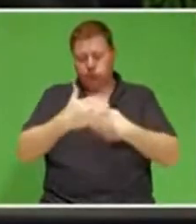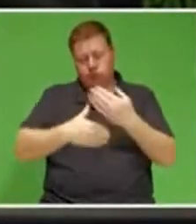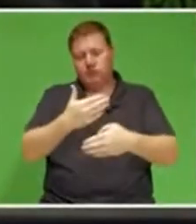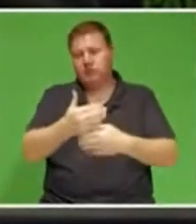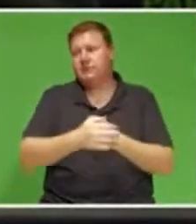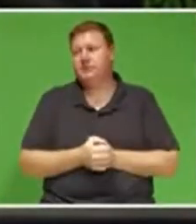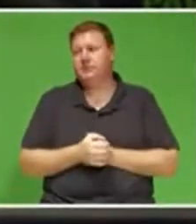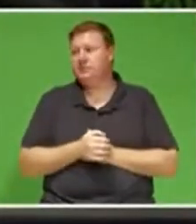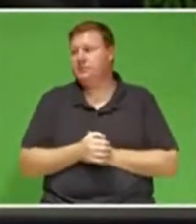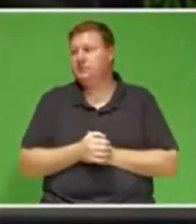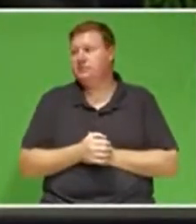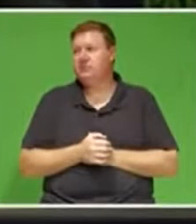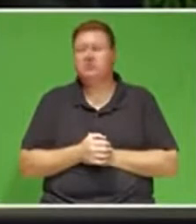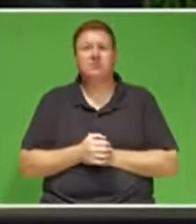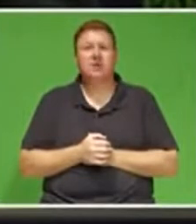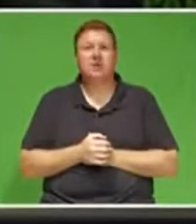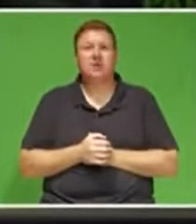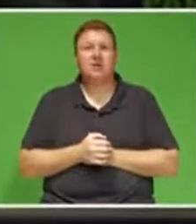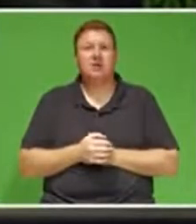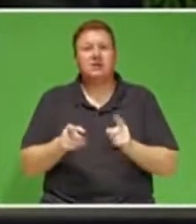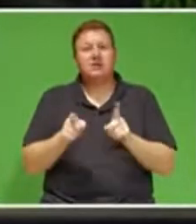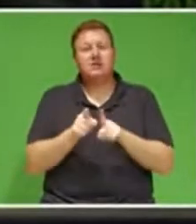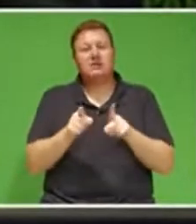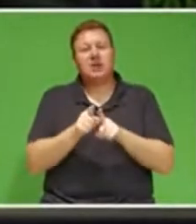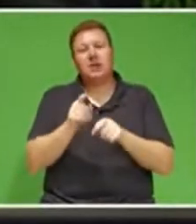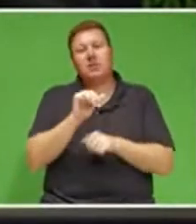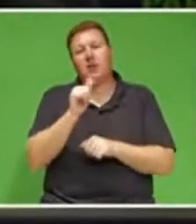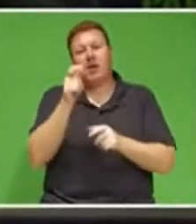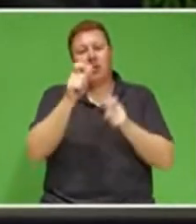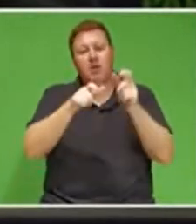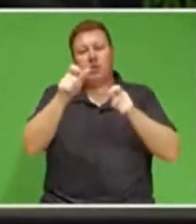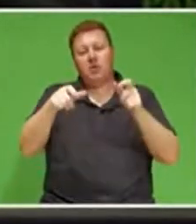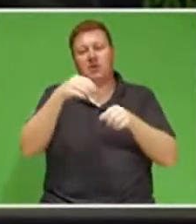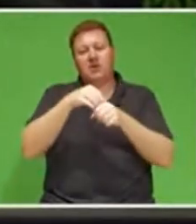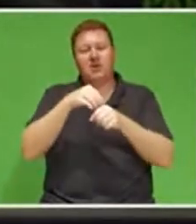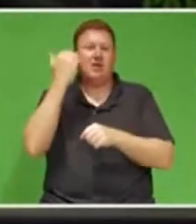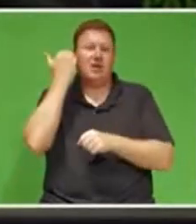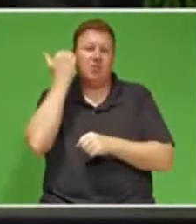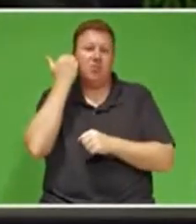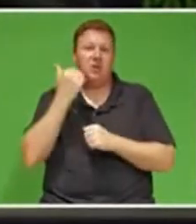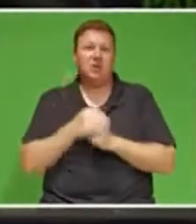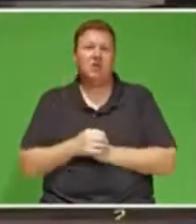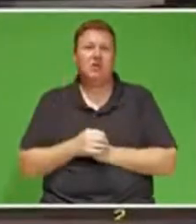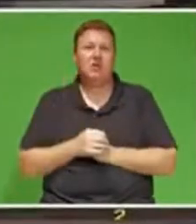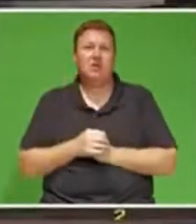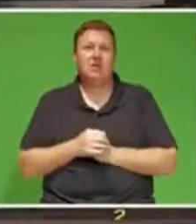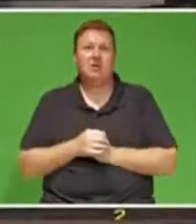together with a number of other officials in our government, and indeed those